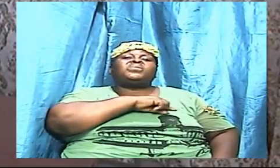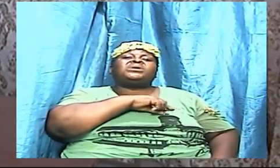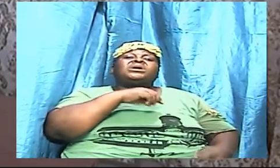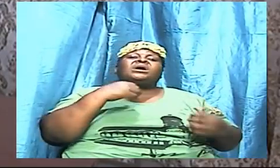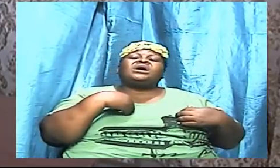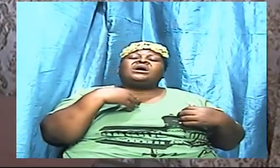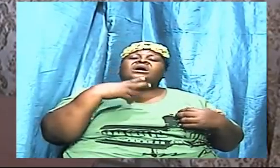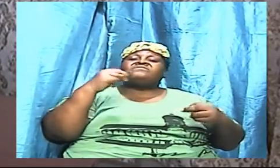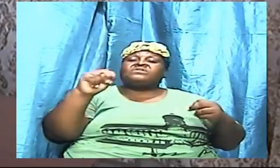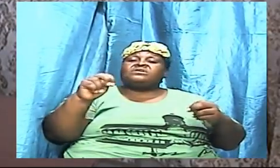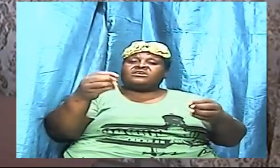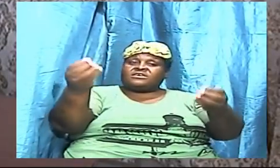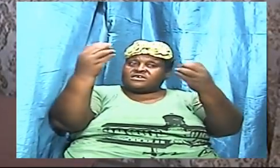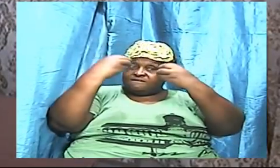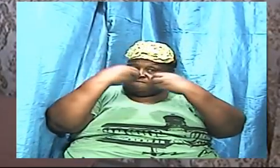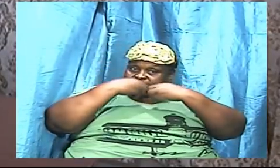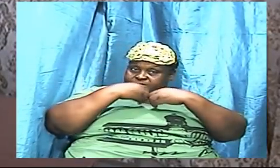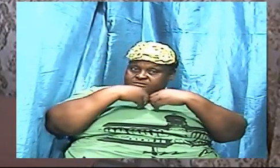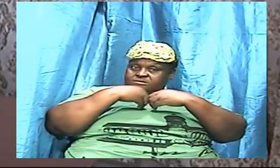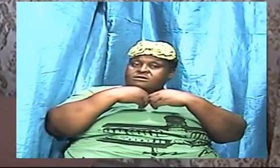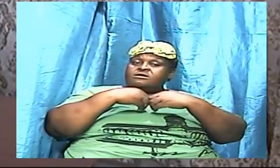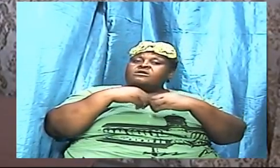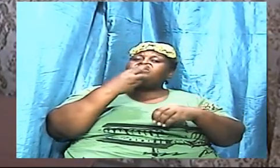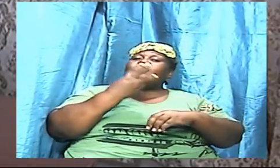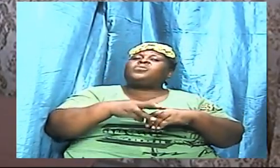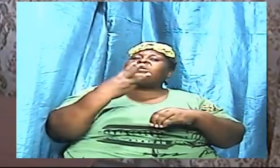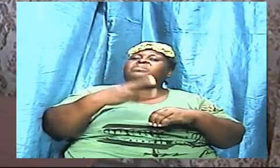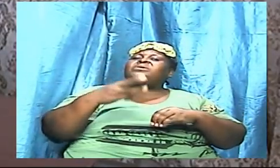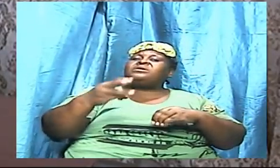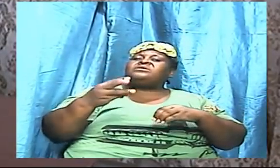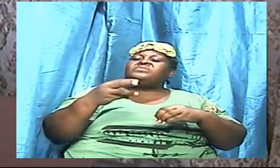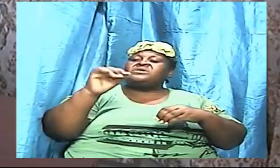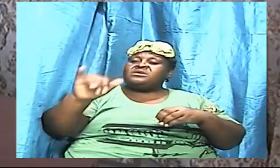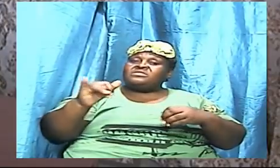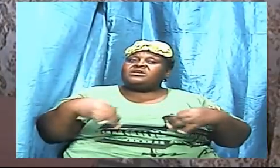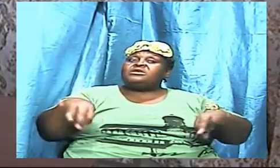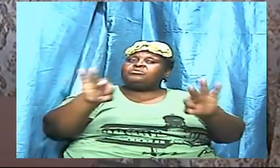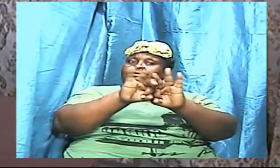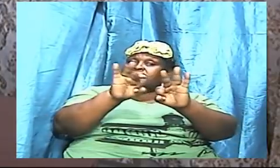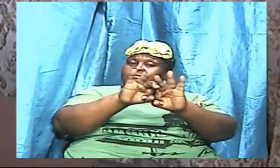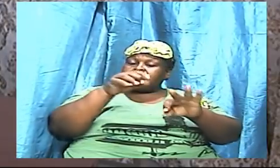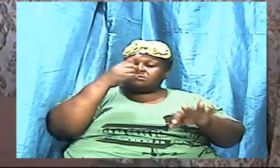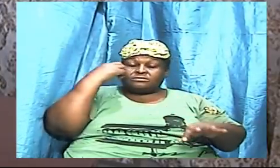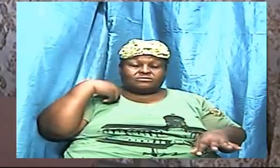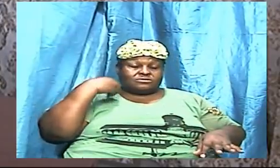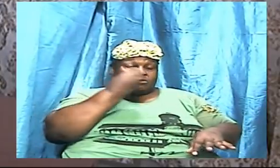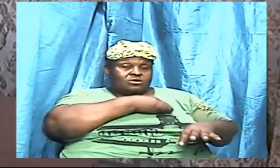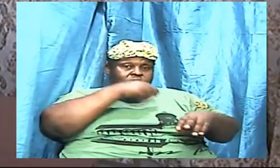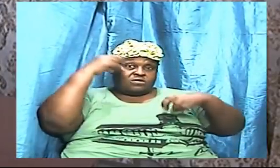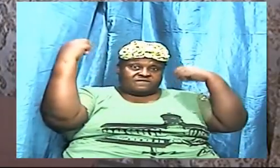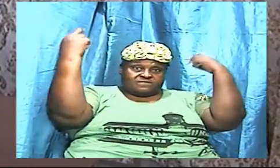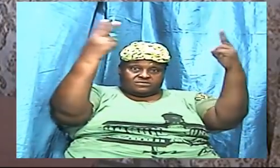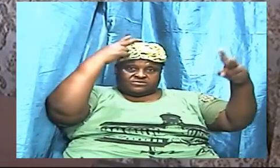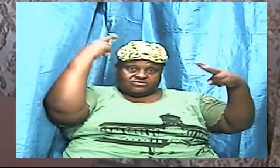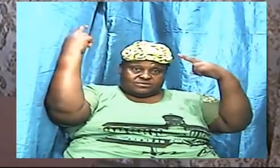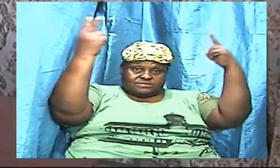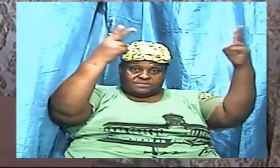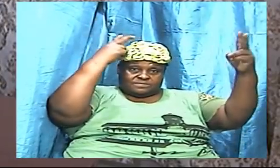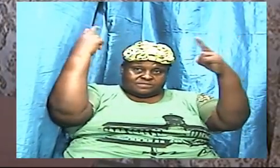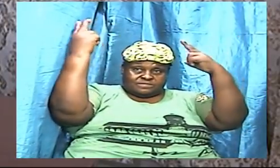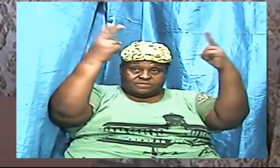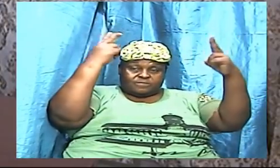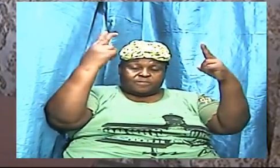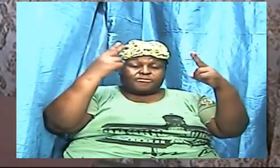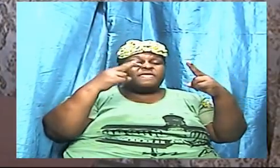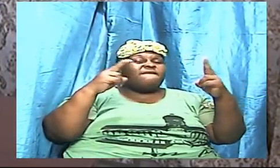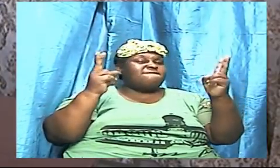weapons that are necessary for our victory. But it is